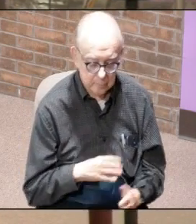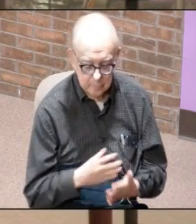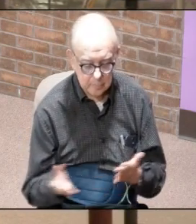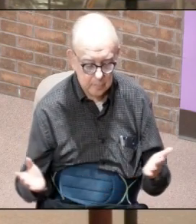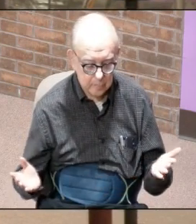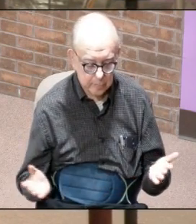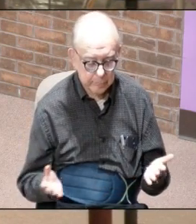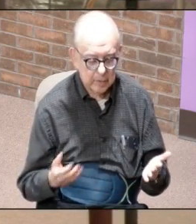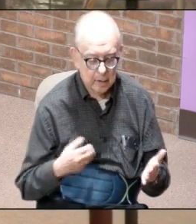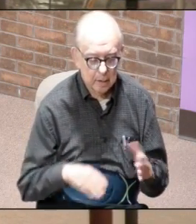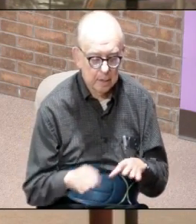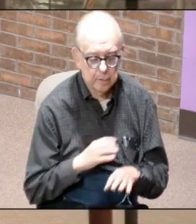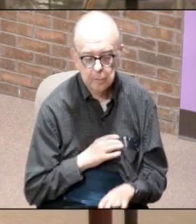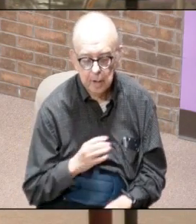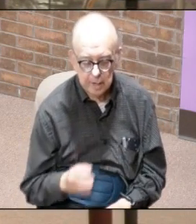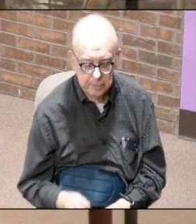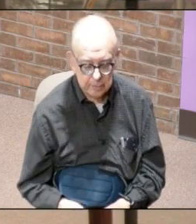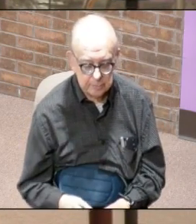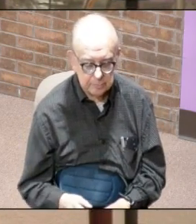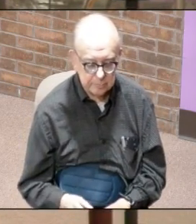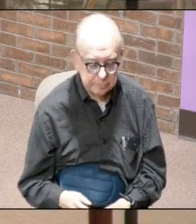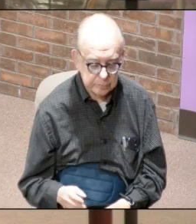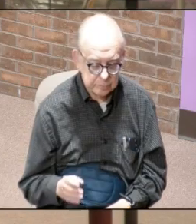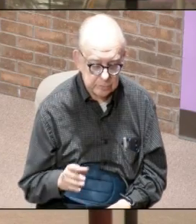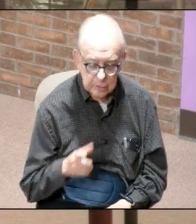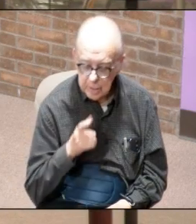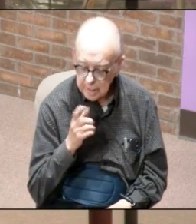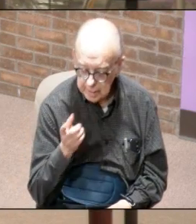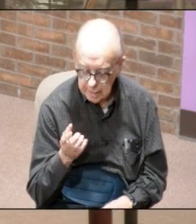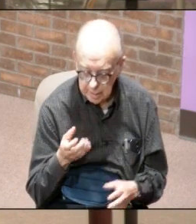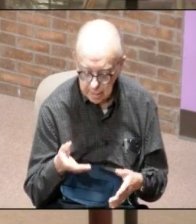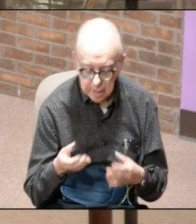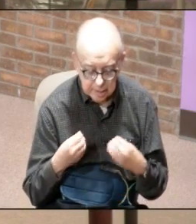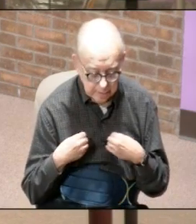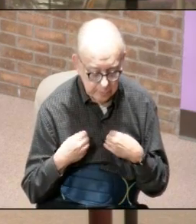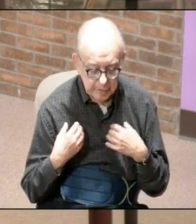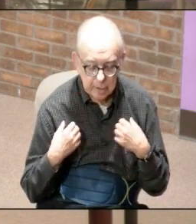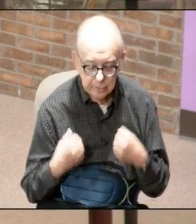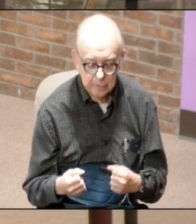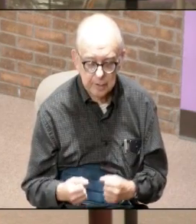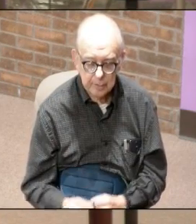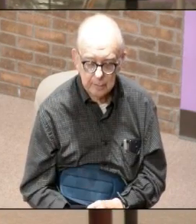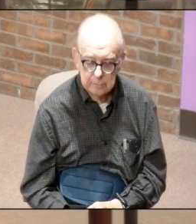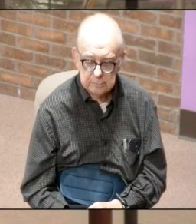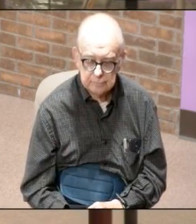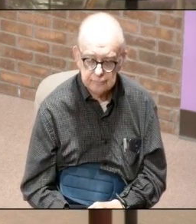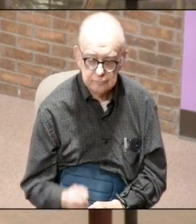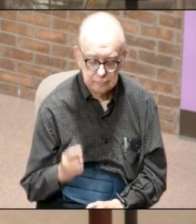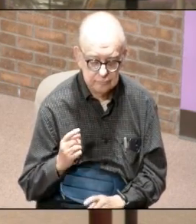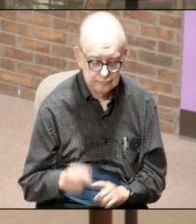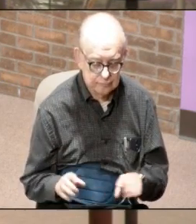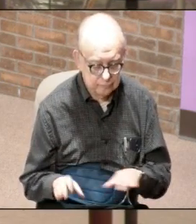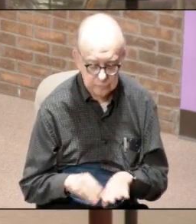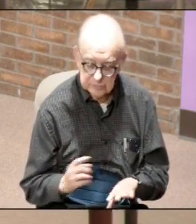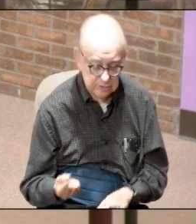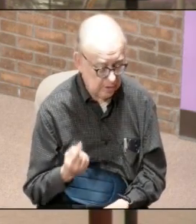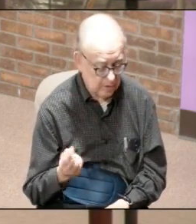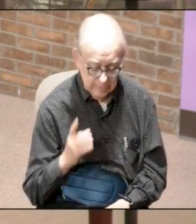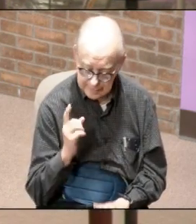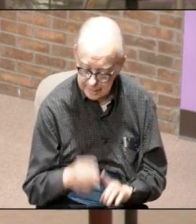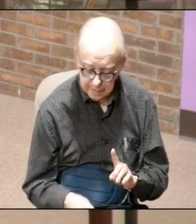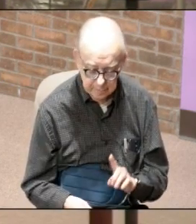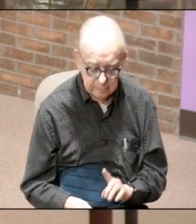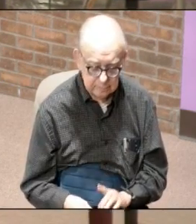all things in christ who strengthens me or gives me strength i can't do it myself